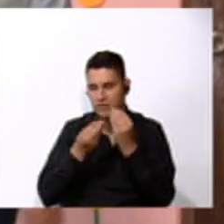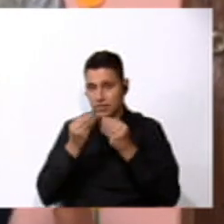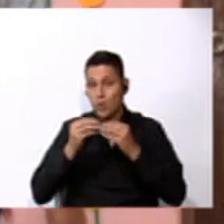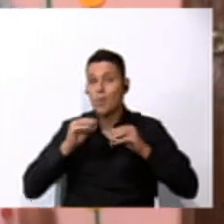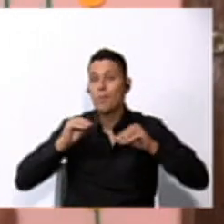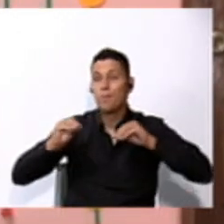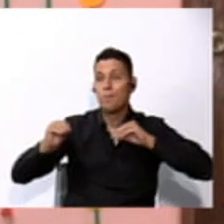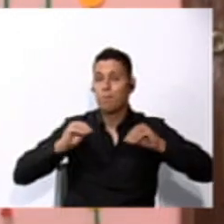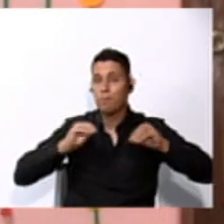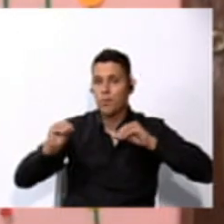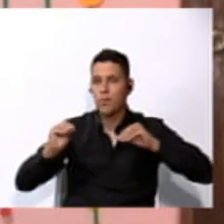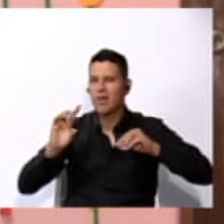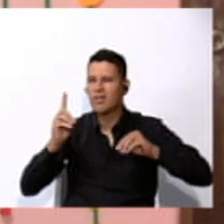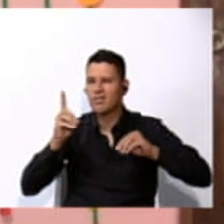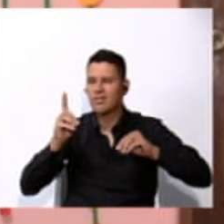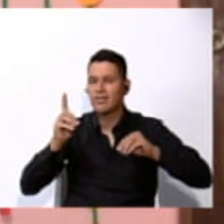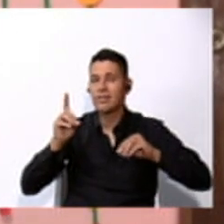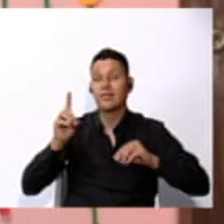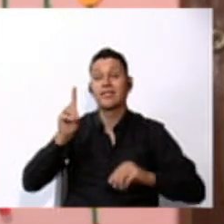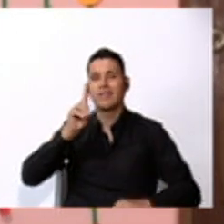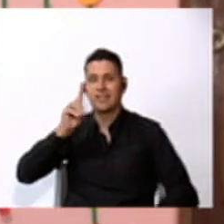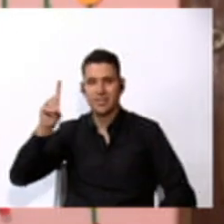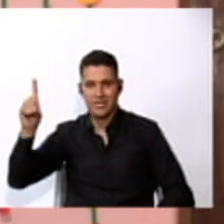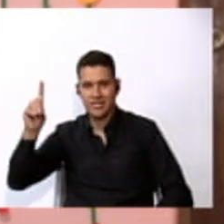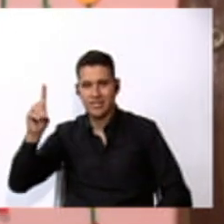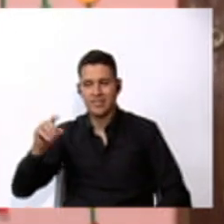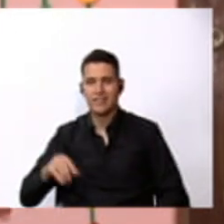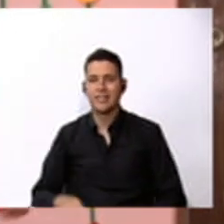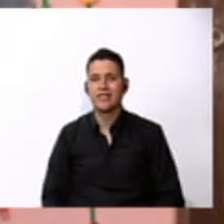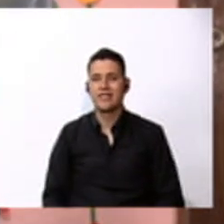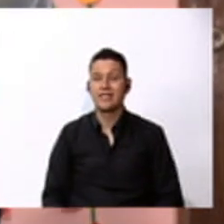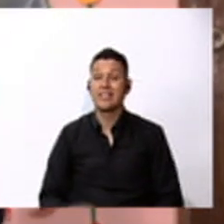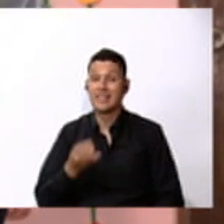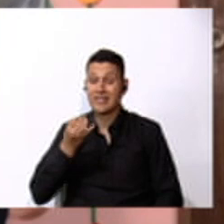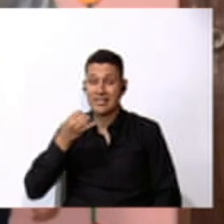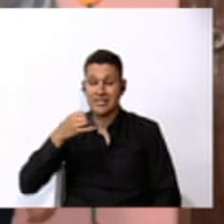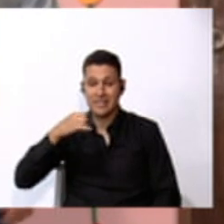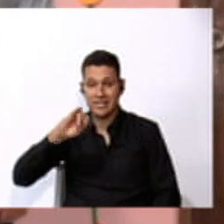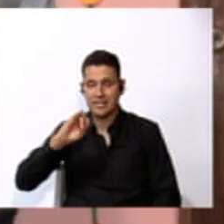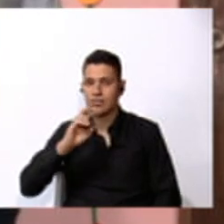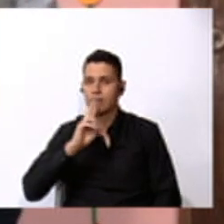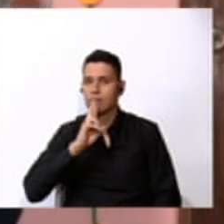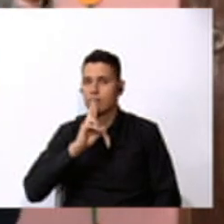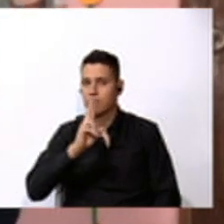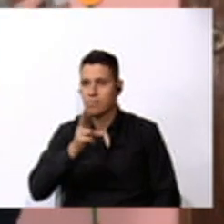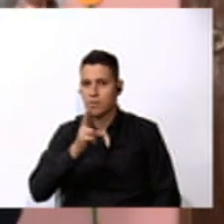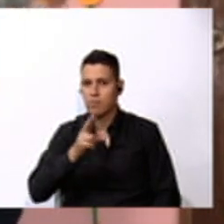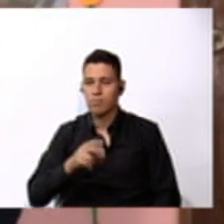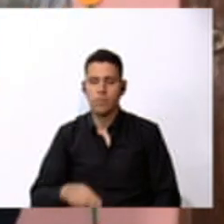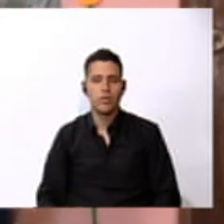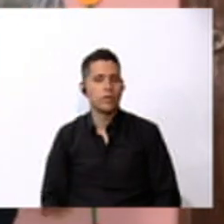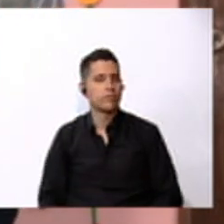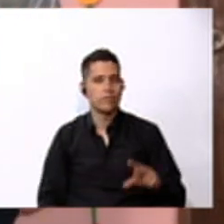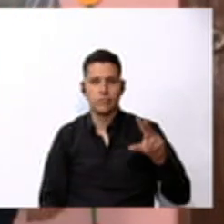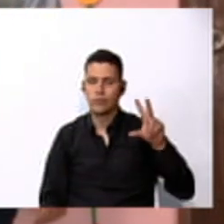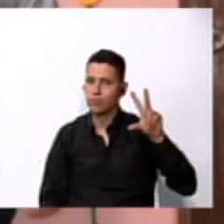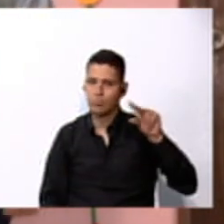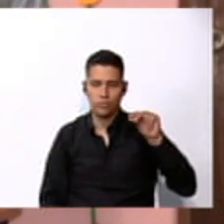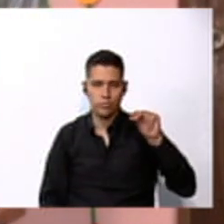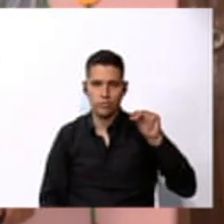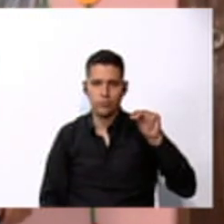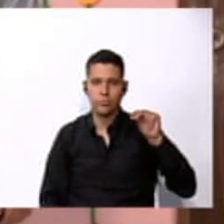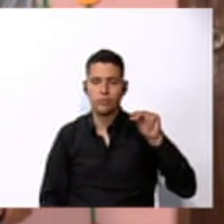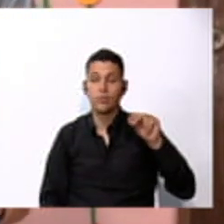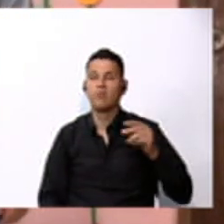the right. If the answer is no, you are